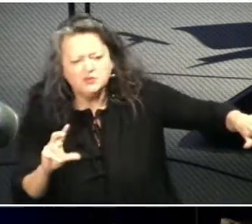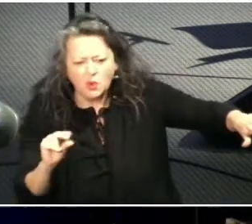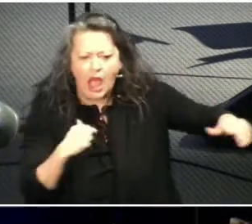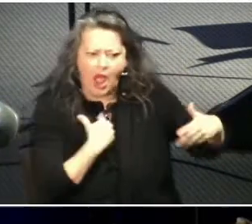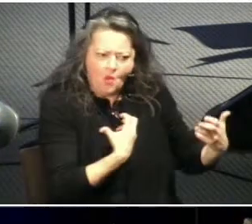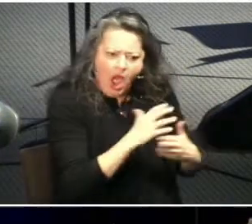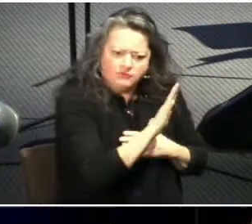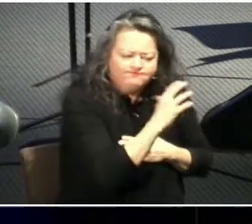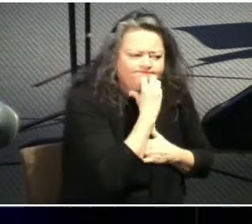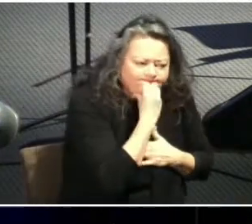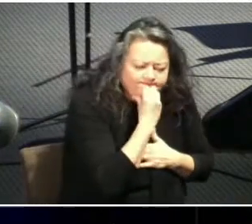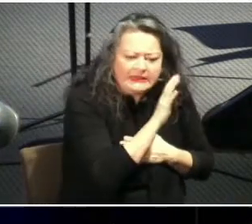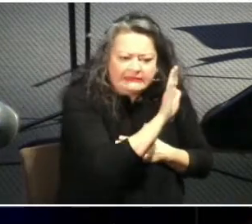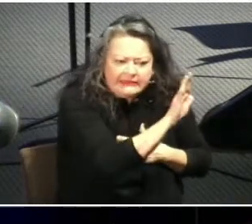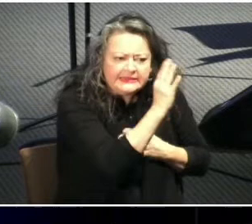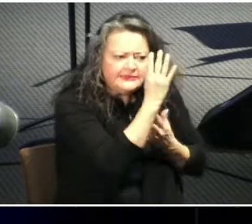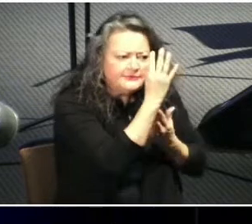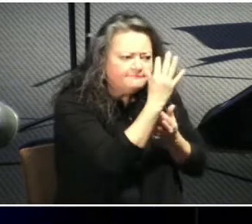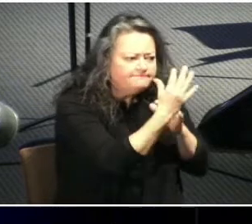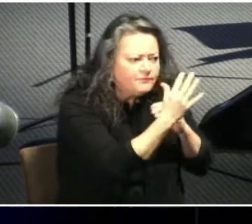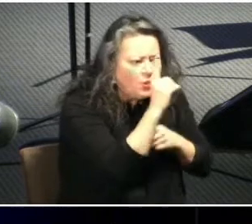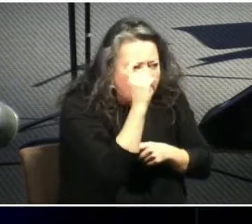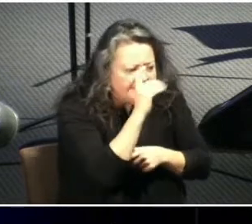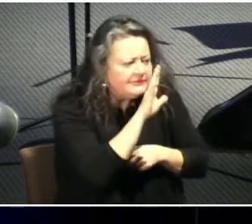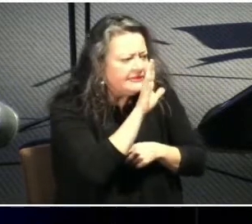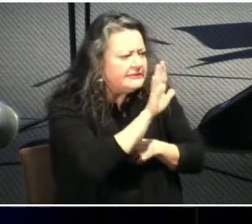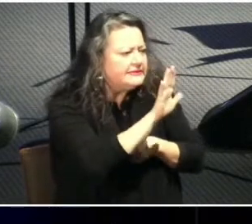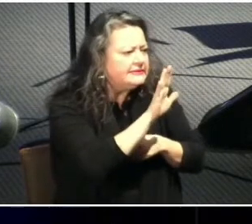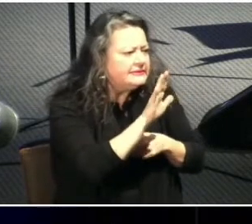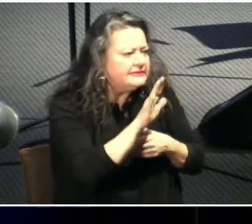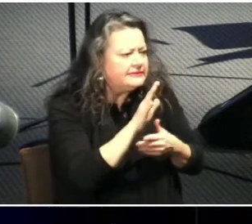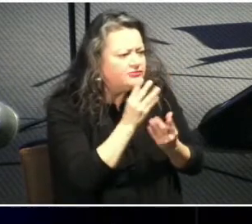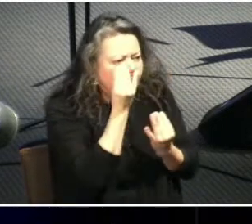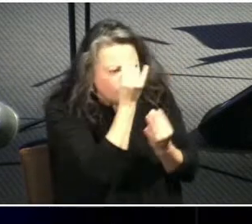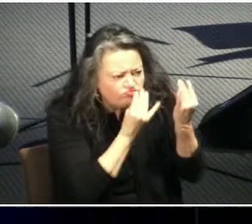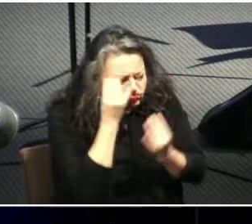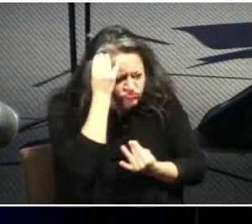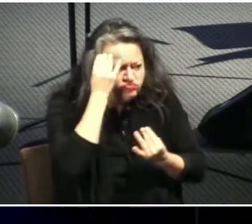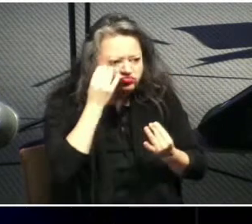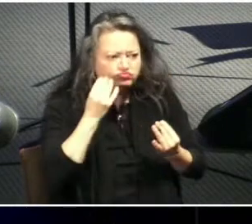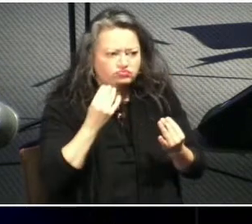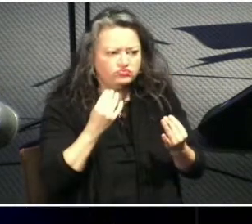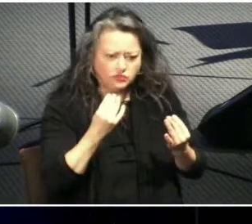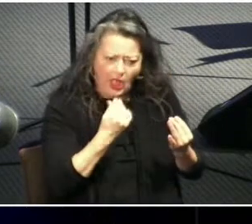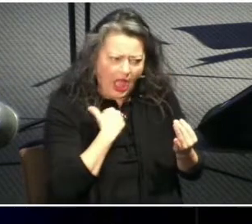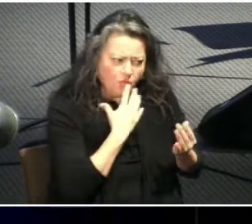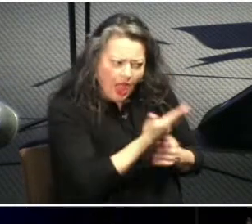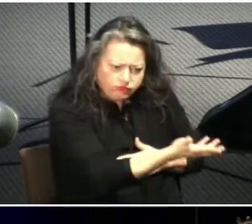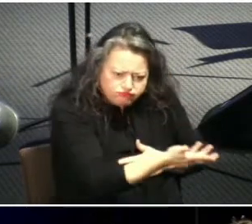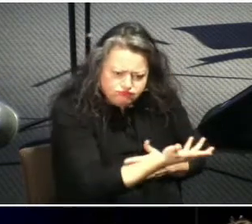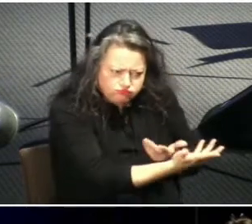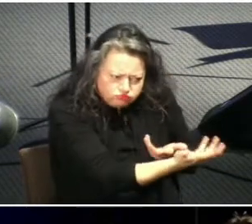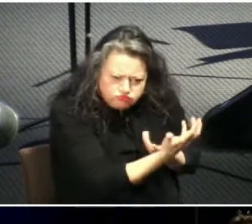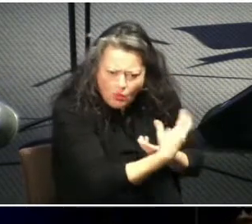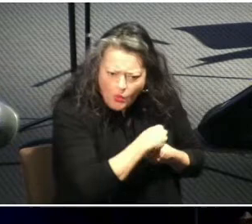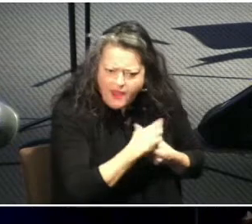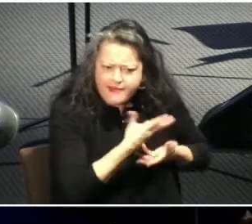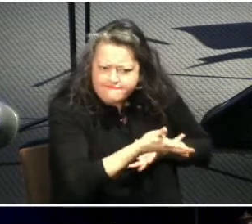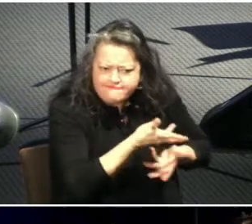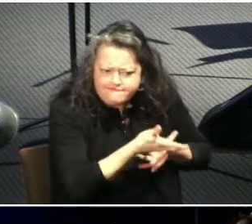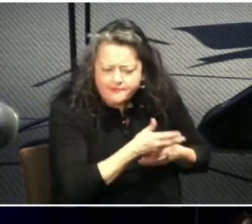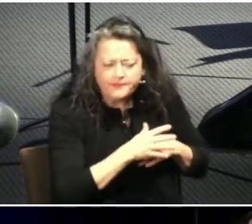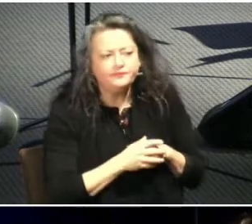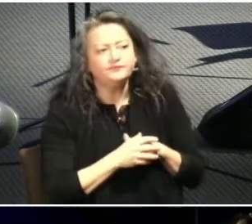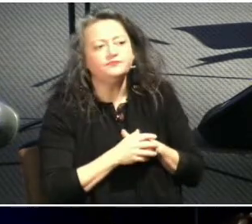judgment and his wisdom so why would i not ask for it and i've used this scenario uh in